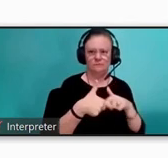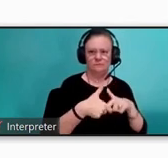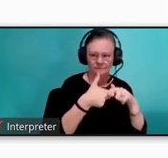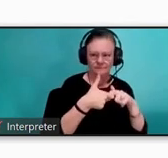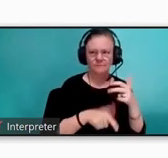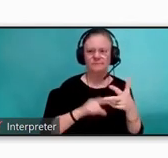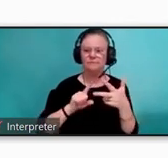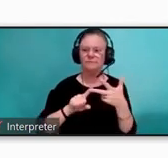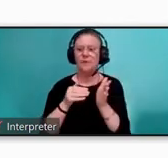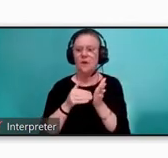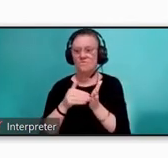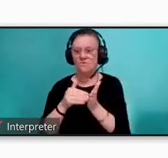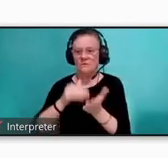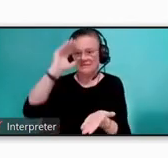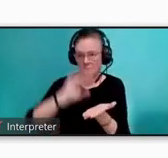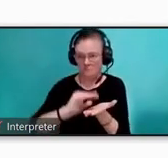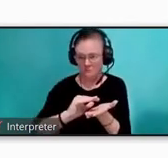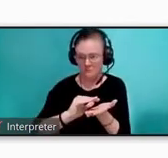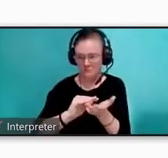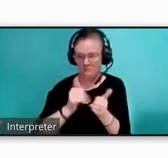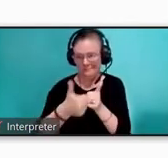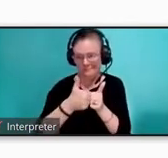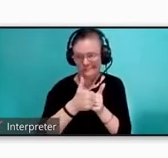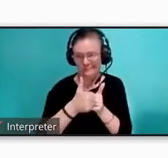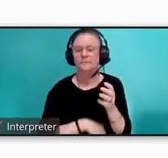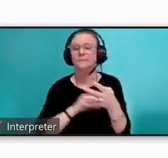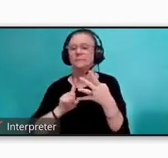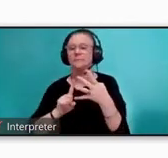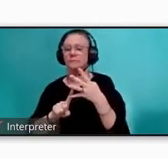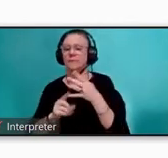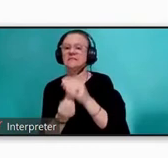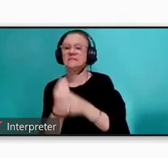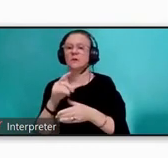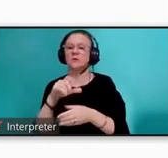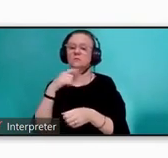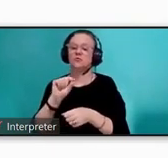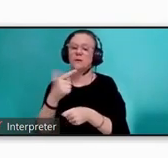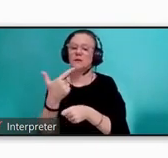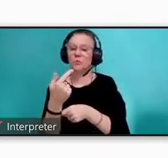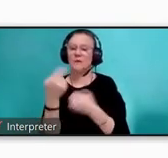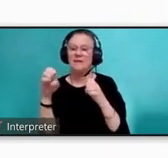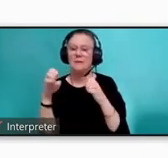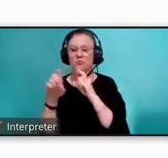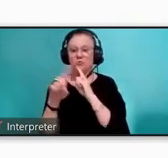As you will be we will turn to the next and Wednesday, to the river real-ever so